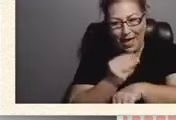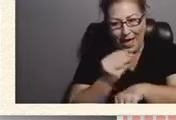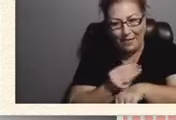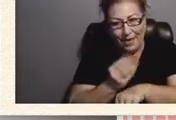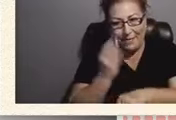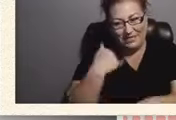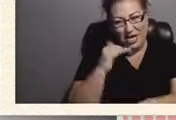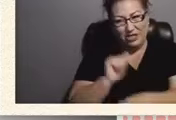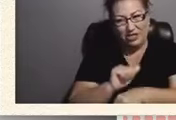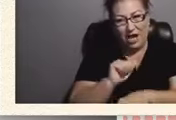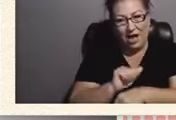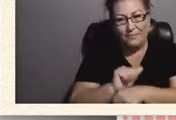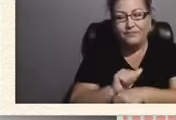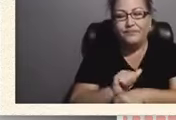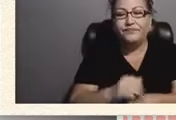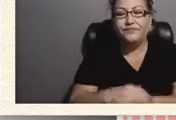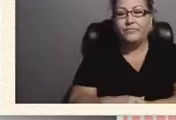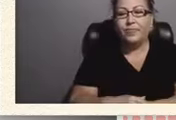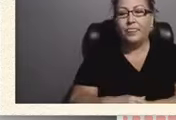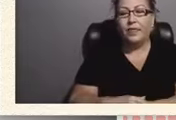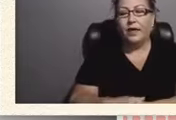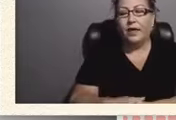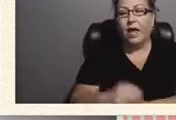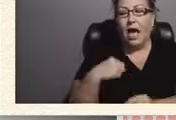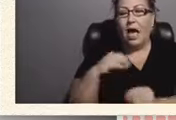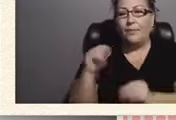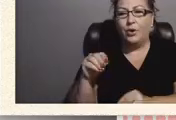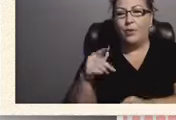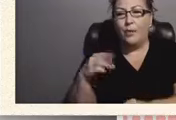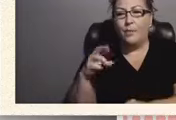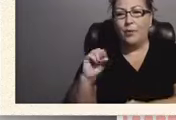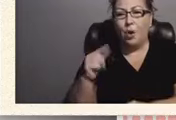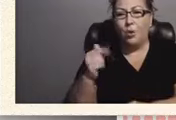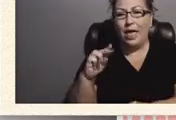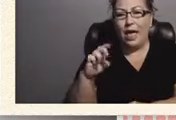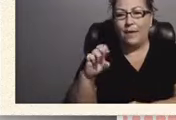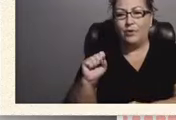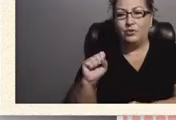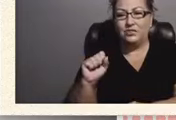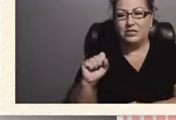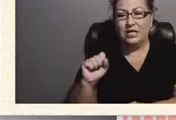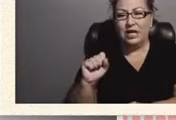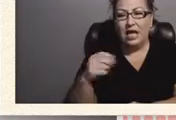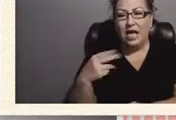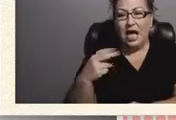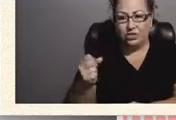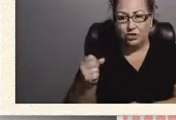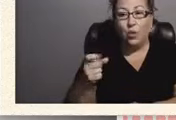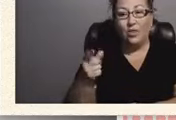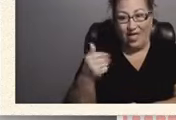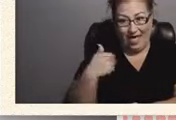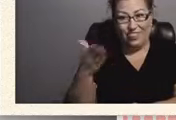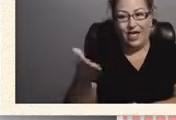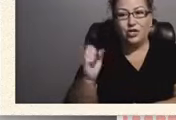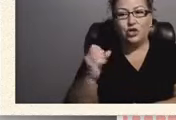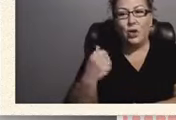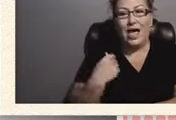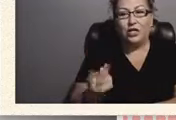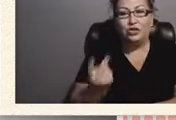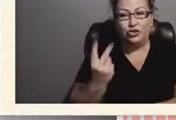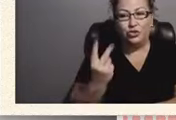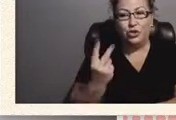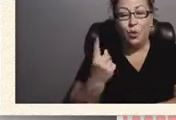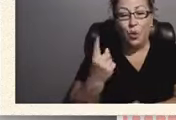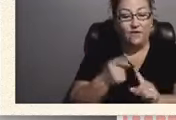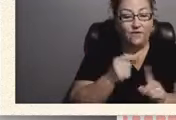Um, I put him in Coral Gables high and they had it, they had it there. So he had two partners, one from Orlando, one